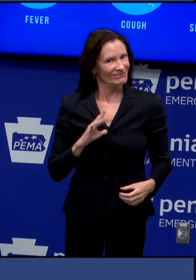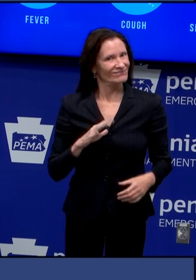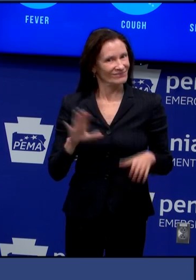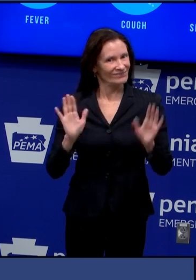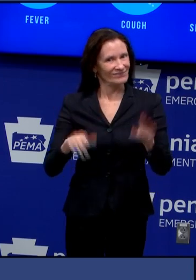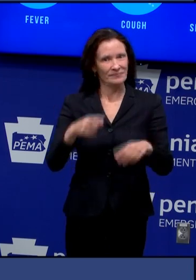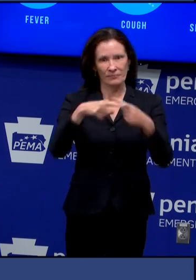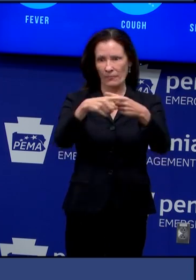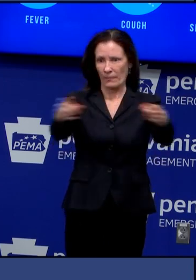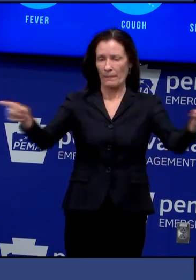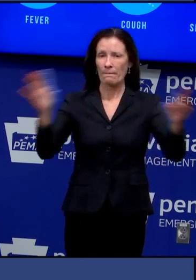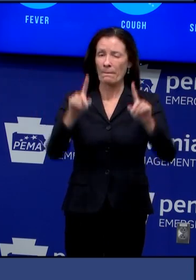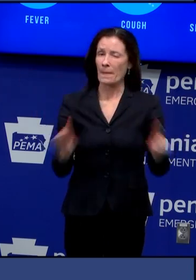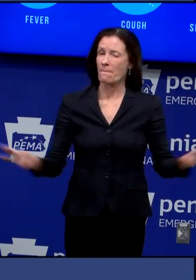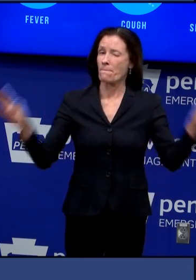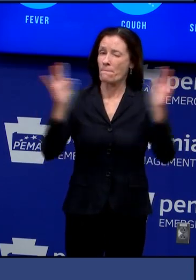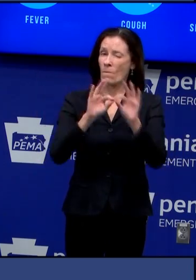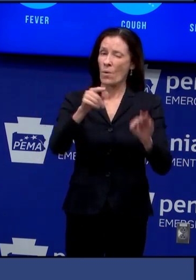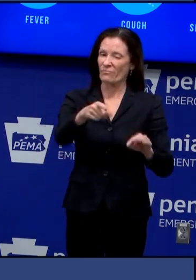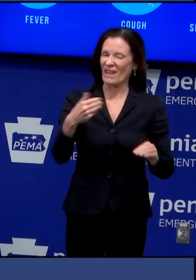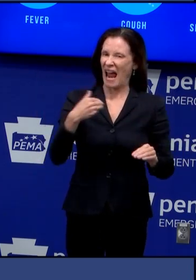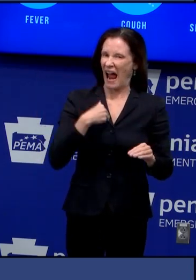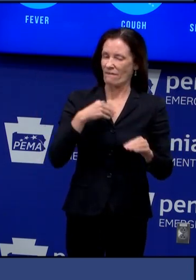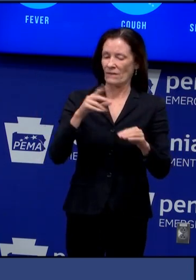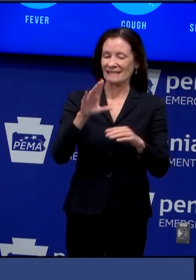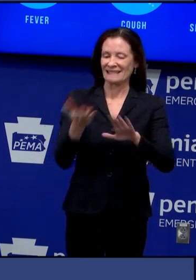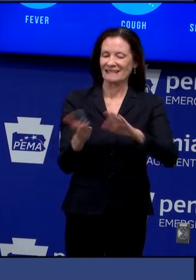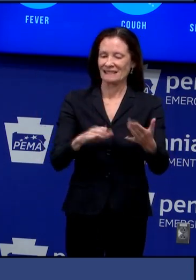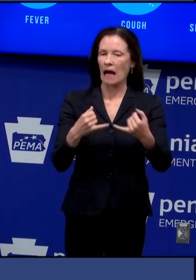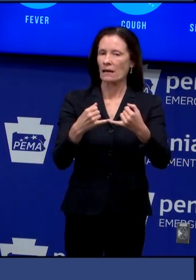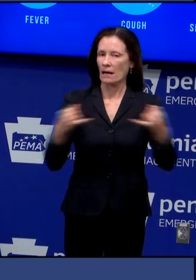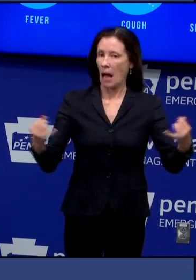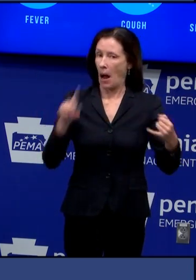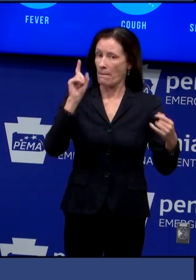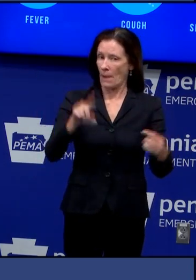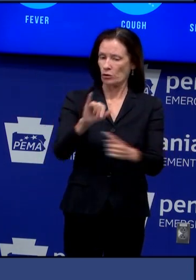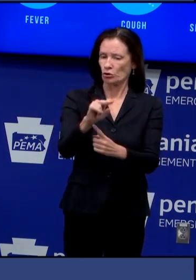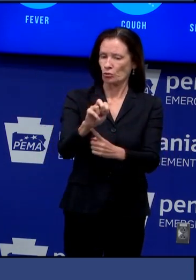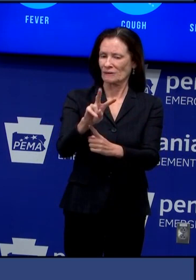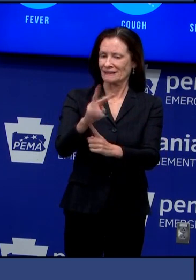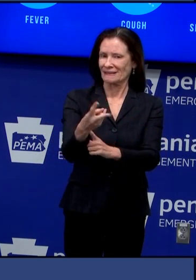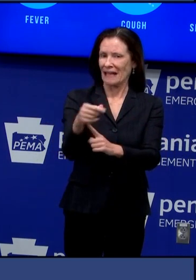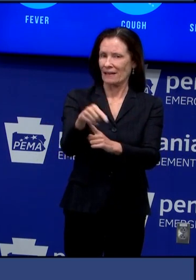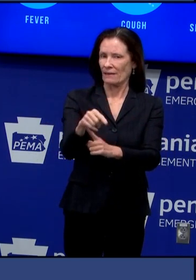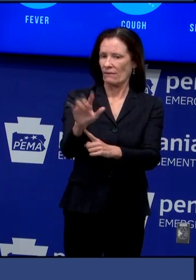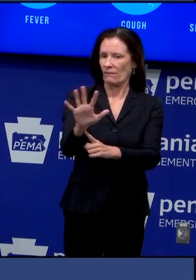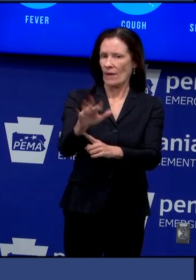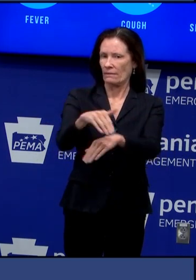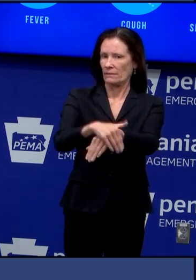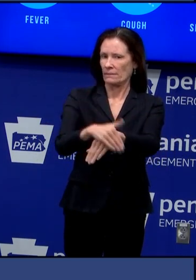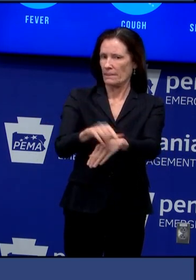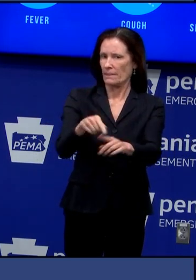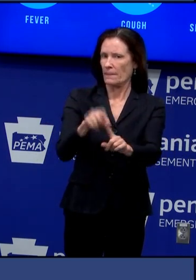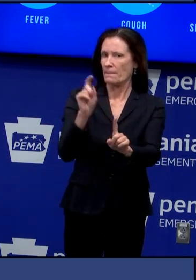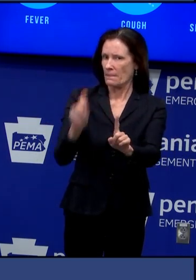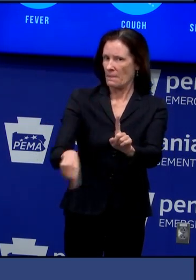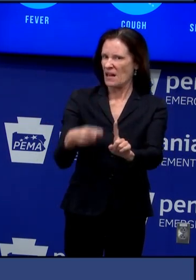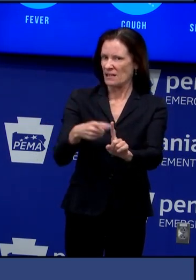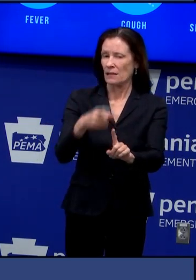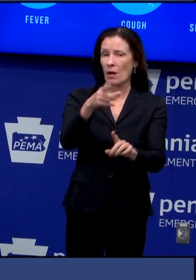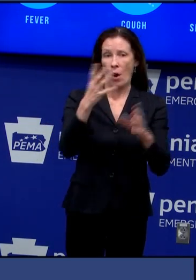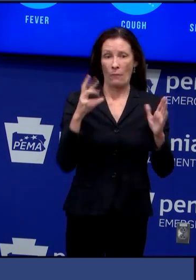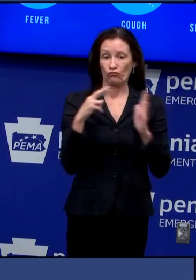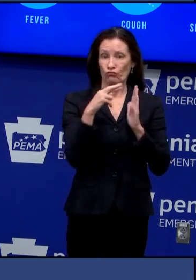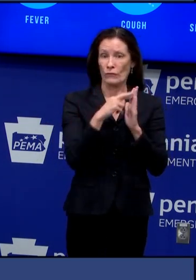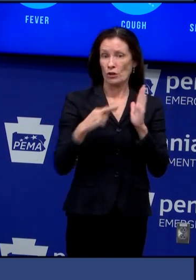on election day the process takes only a few minutes at votespa.com and the deadline to apply for a mail